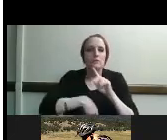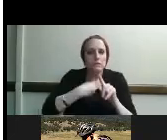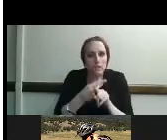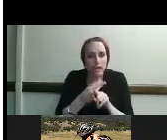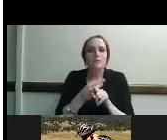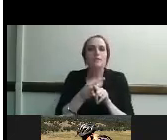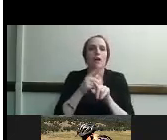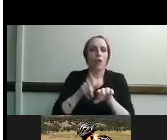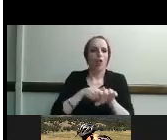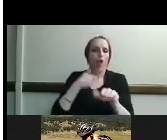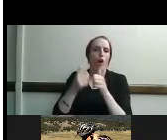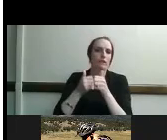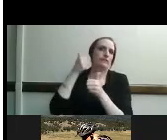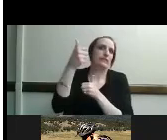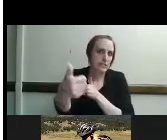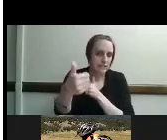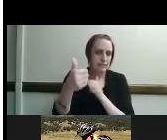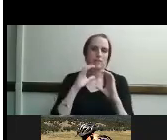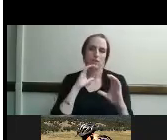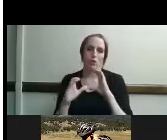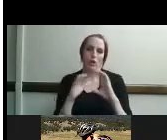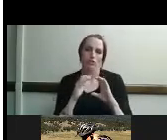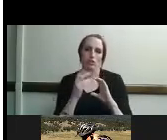communication to a long-distance communication